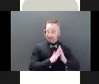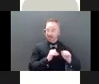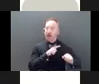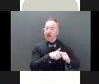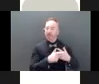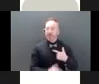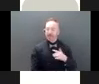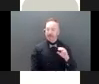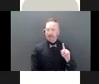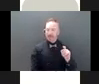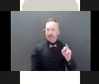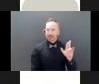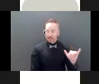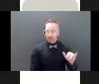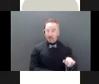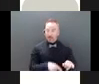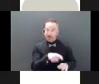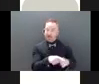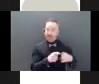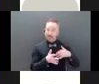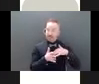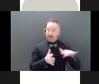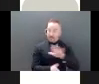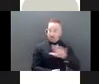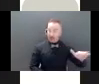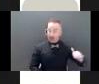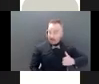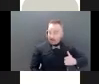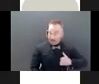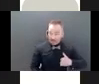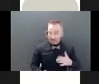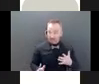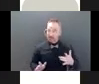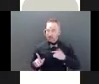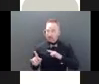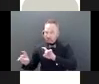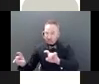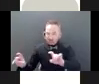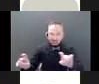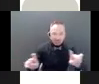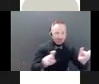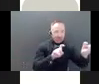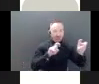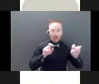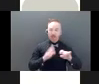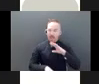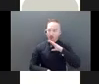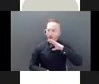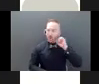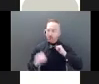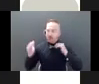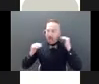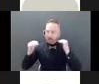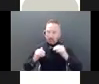And what they found within that prevalence study in Canada, talking to older adults, was that financial